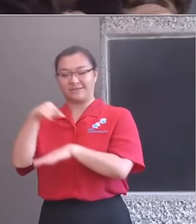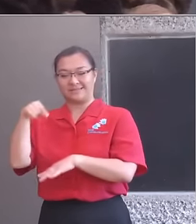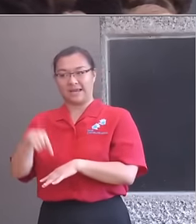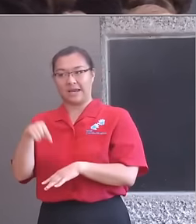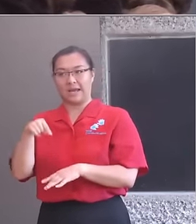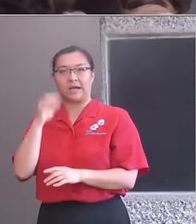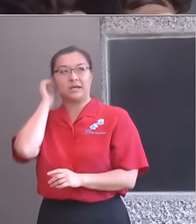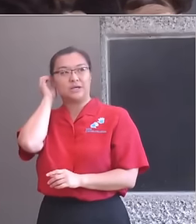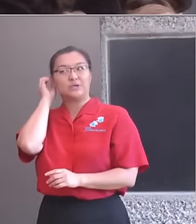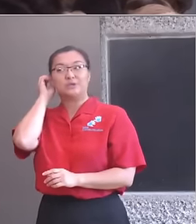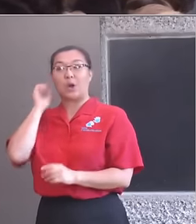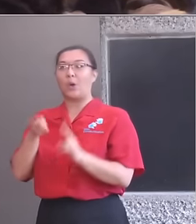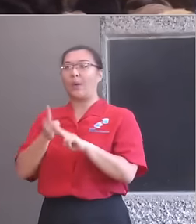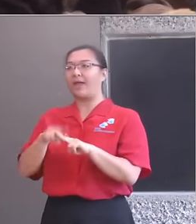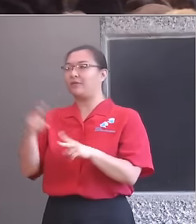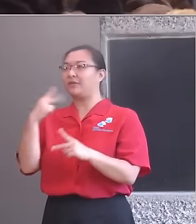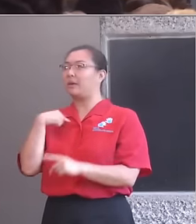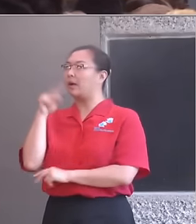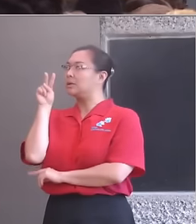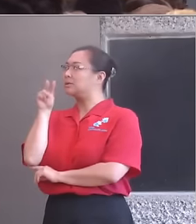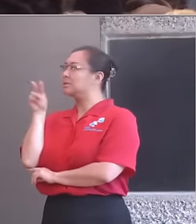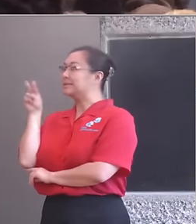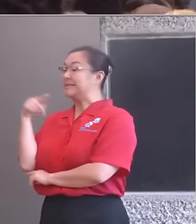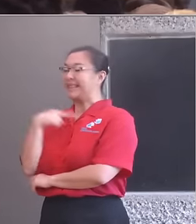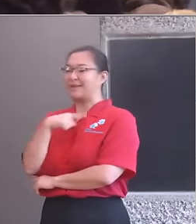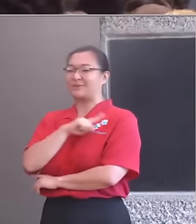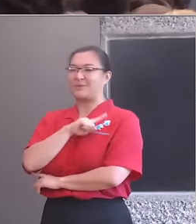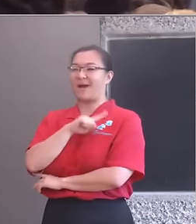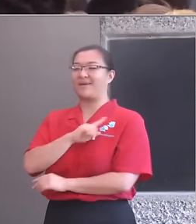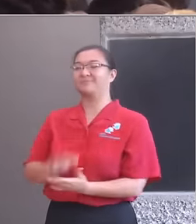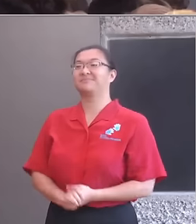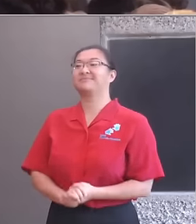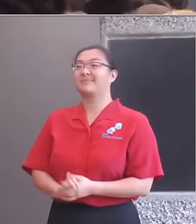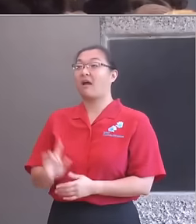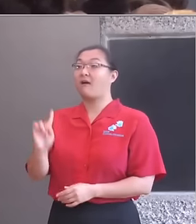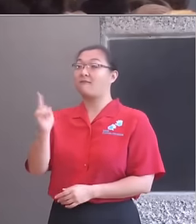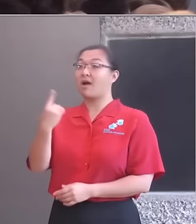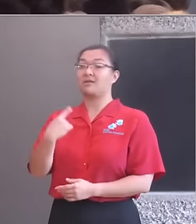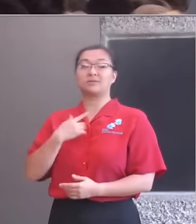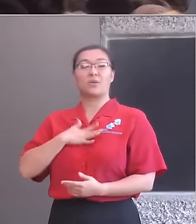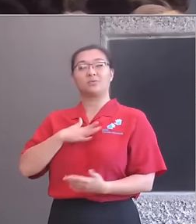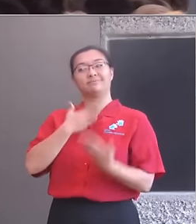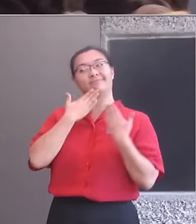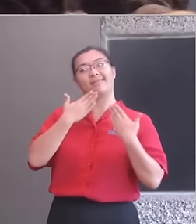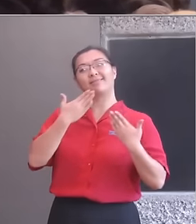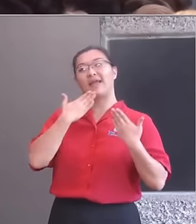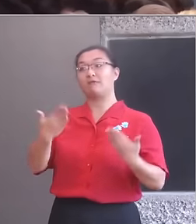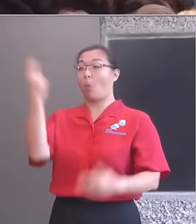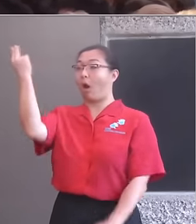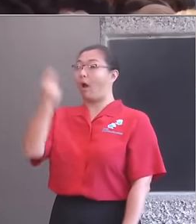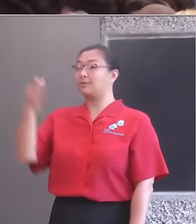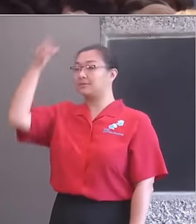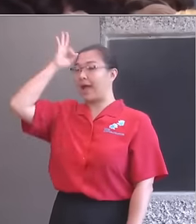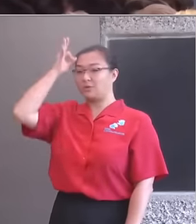the size of the room, you'll have to forgive me. But first, can I say thank you to the Arts Council for allowing